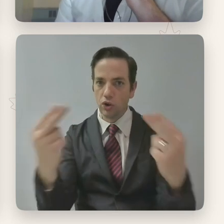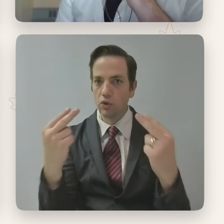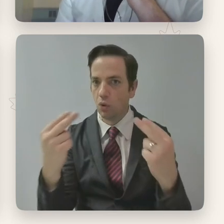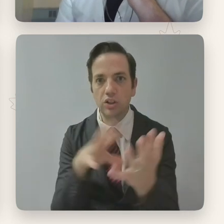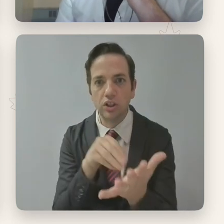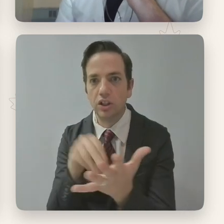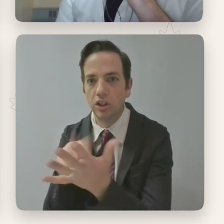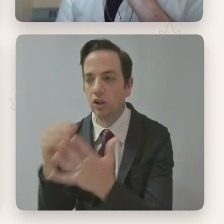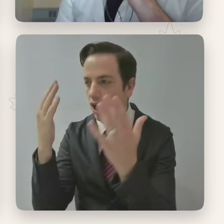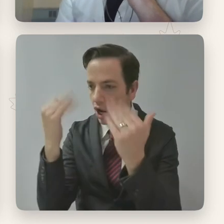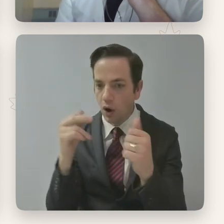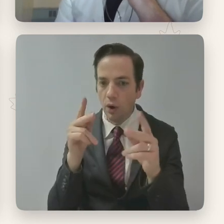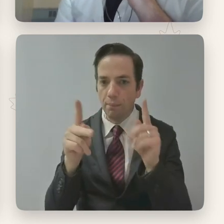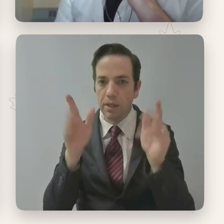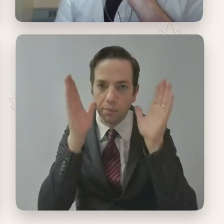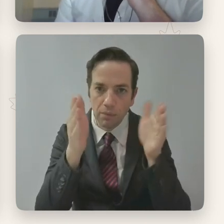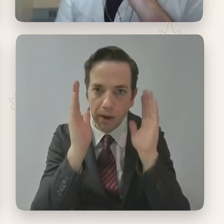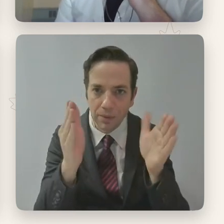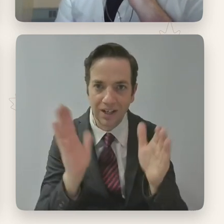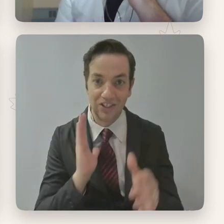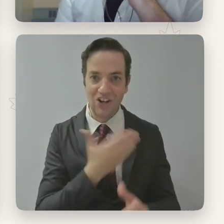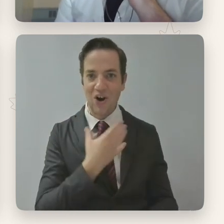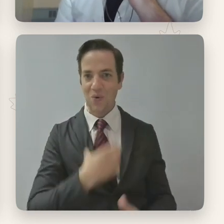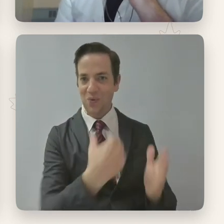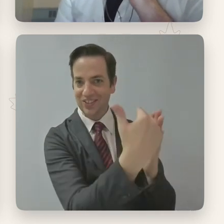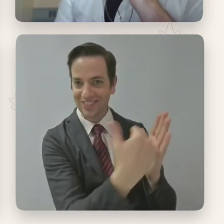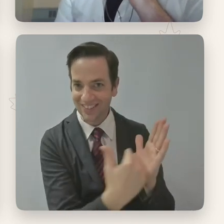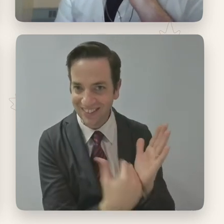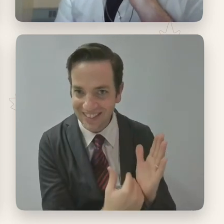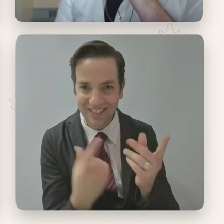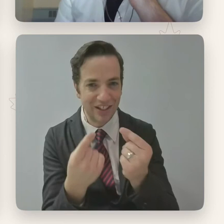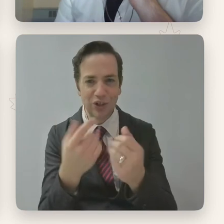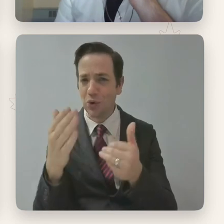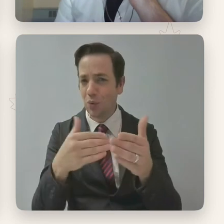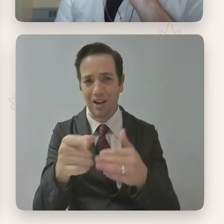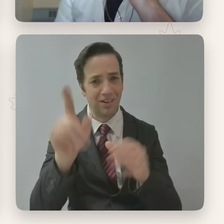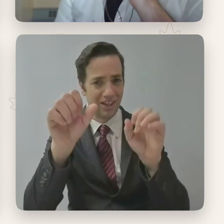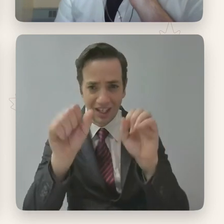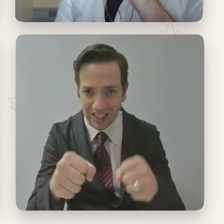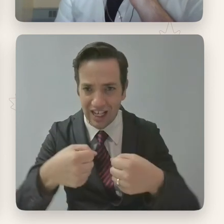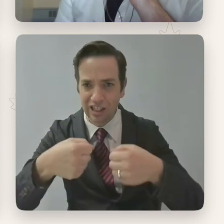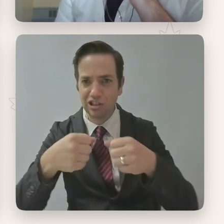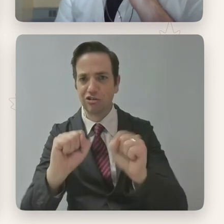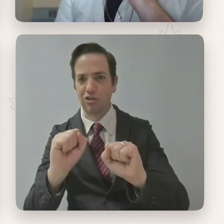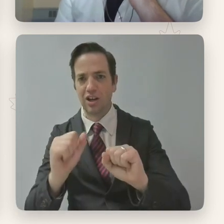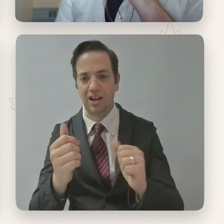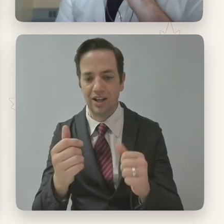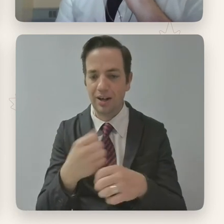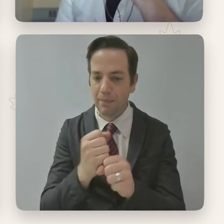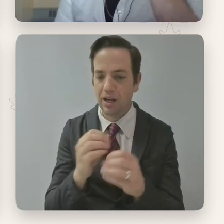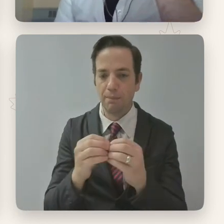that people are paying attention to these wish lists, uh, and doing everything in their power to just sort of help make those things a reality.